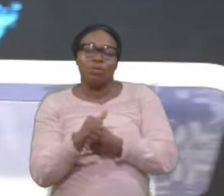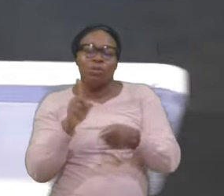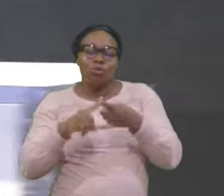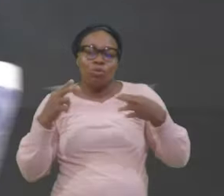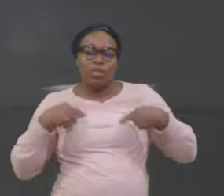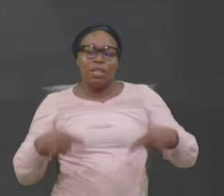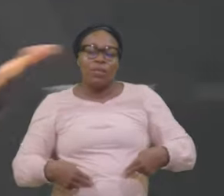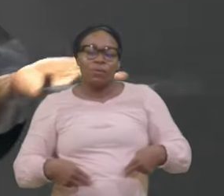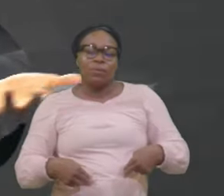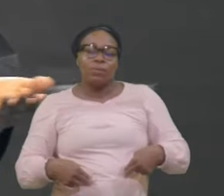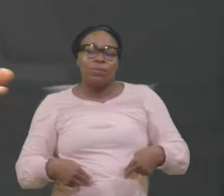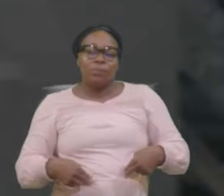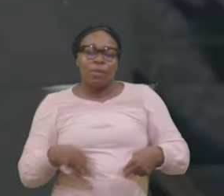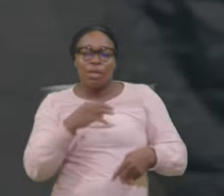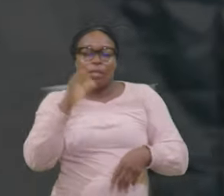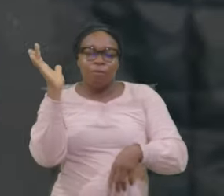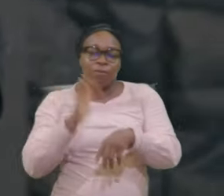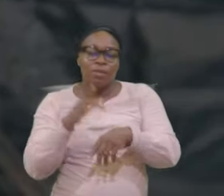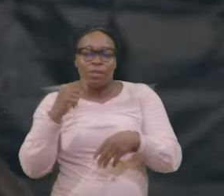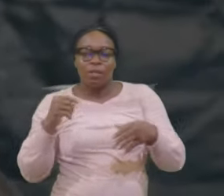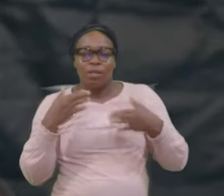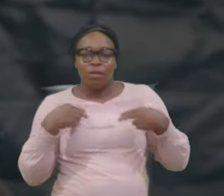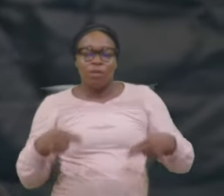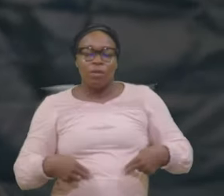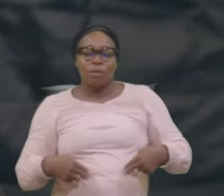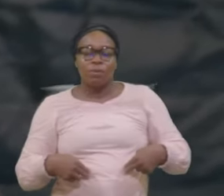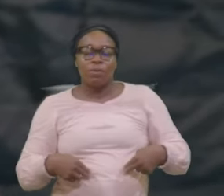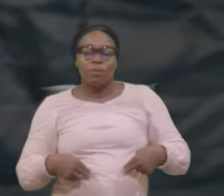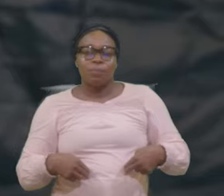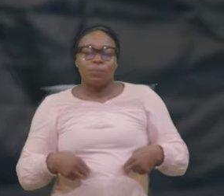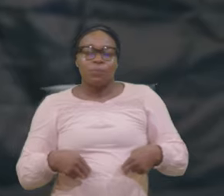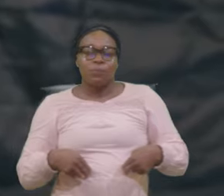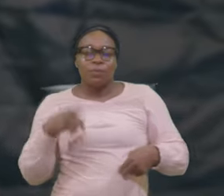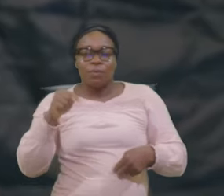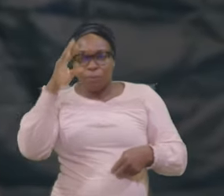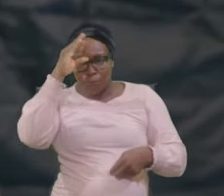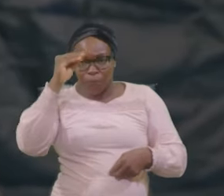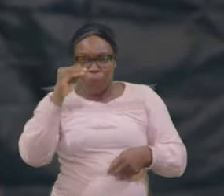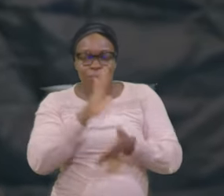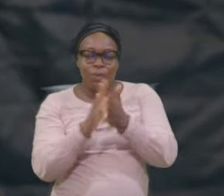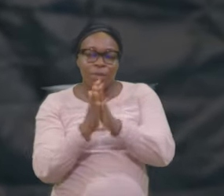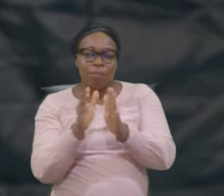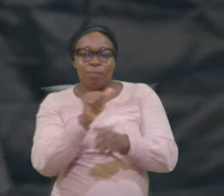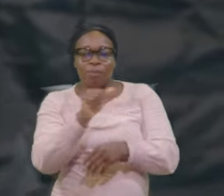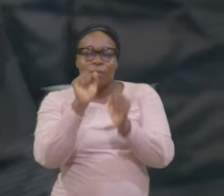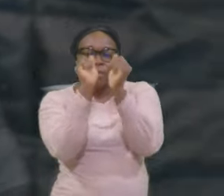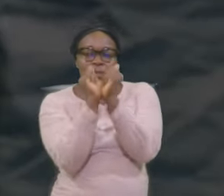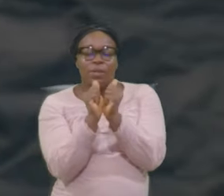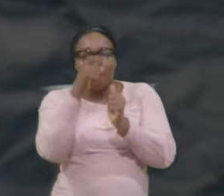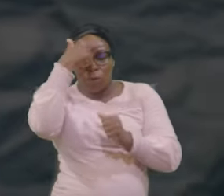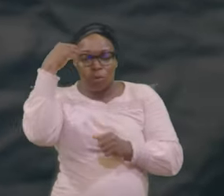Vanish away He became A slave By his own Restlessness My friends